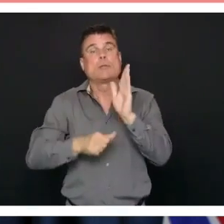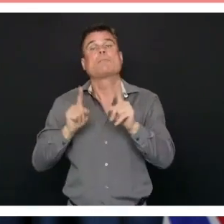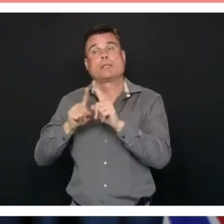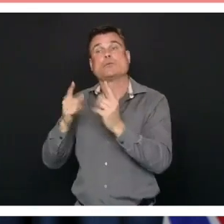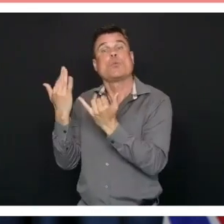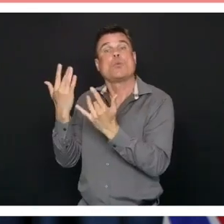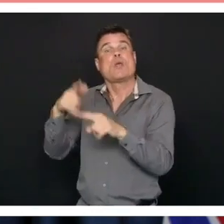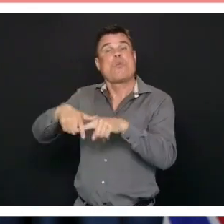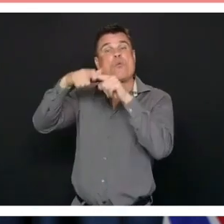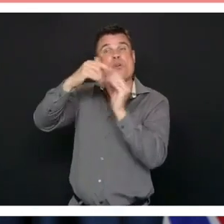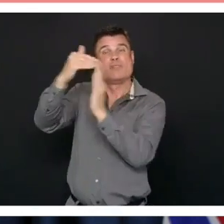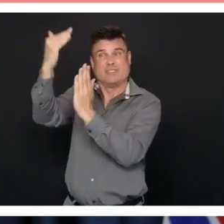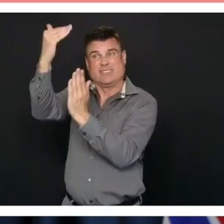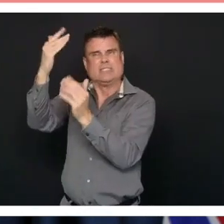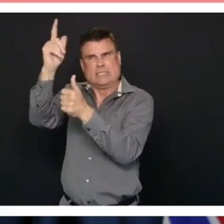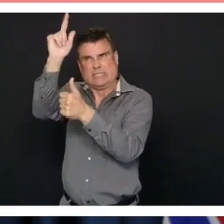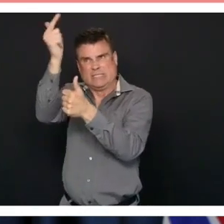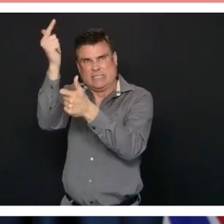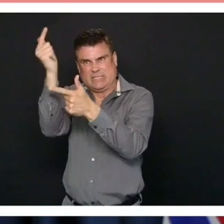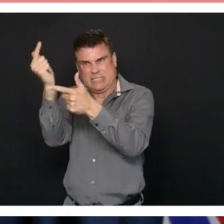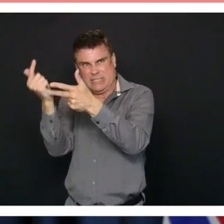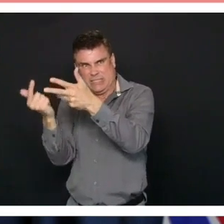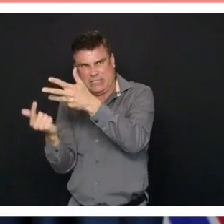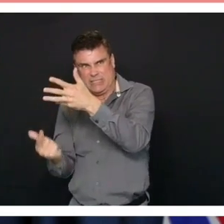through this coming 17 to 24 months